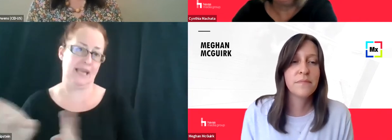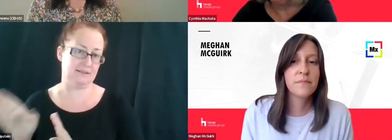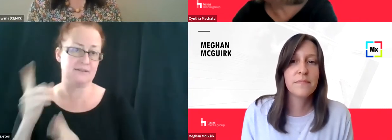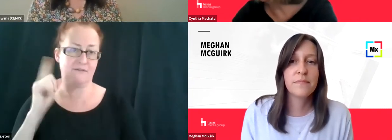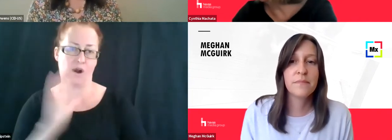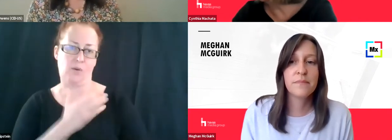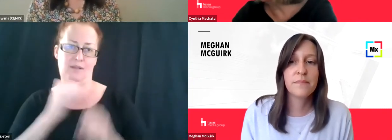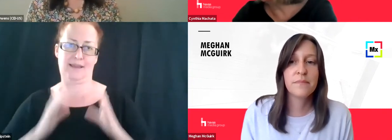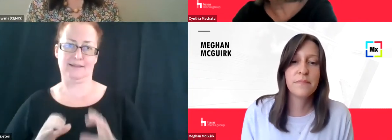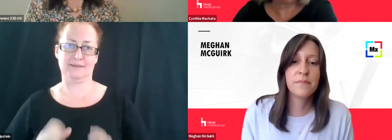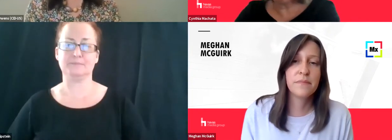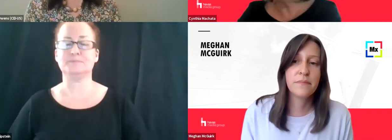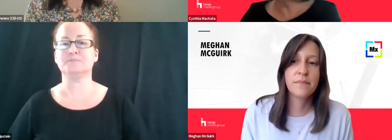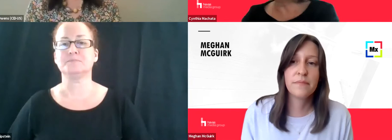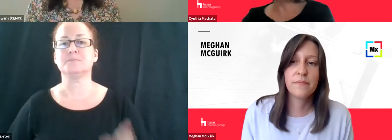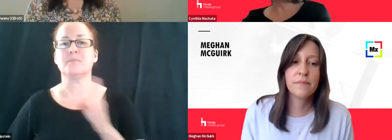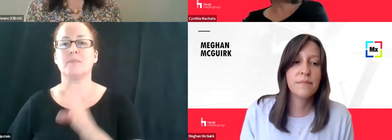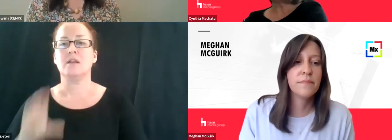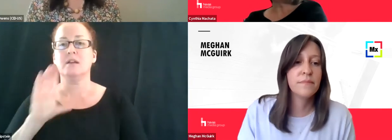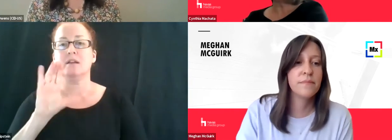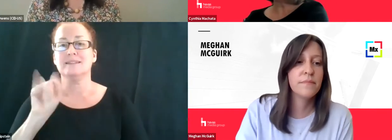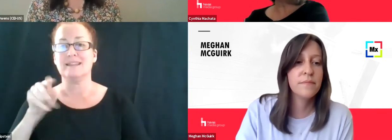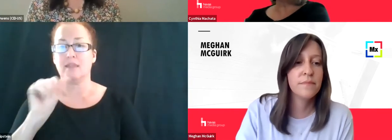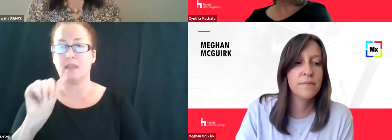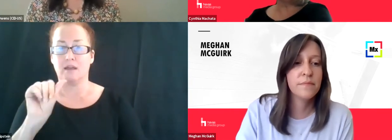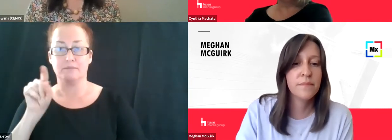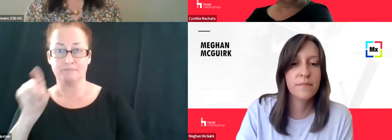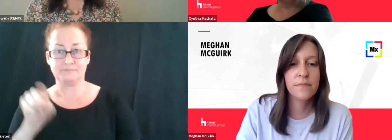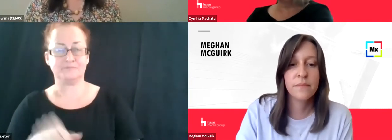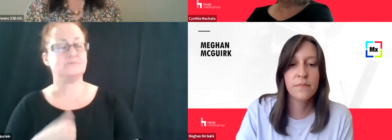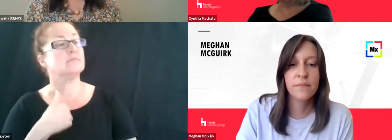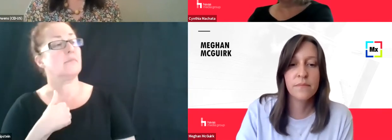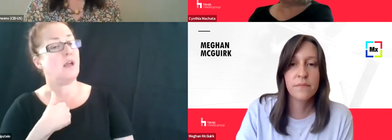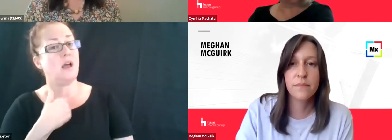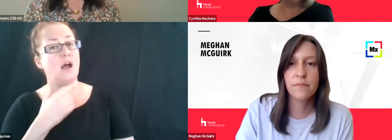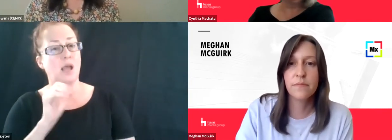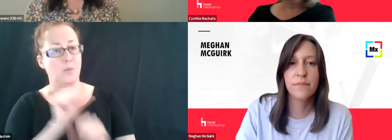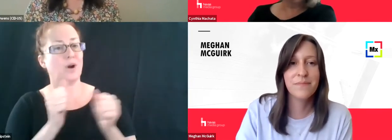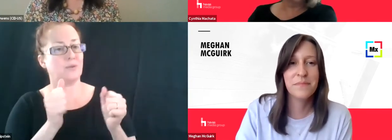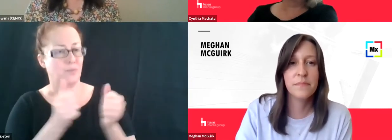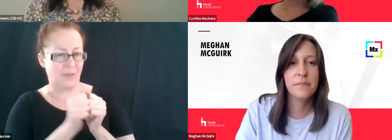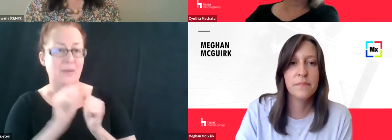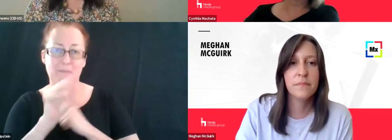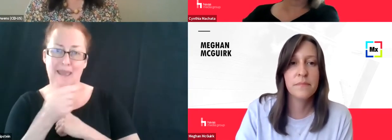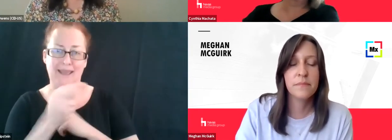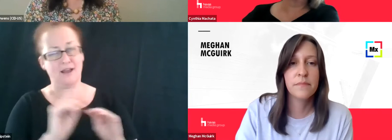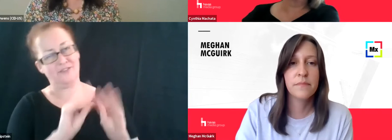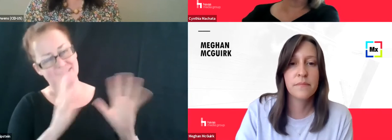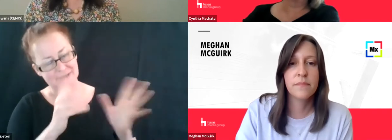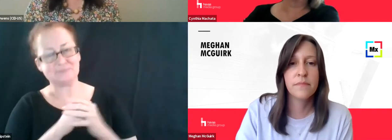Great. Thank you. And Cynthia? Yeah. So I, obviously I work closely with Megan across